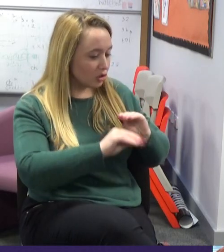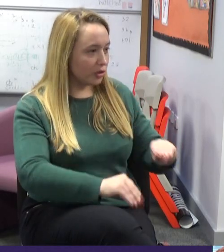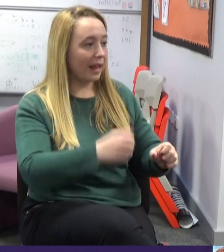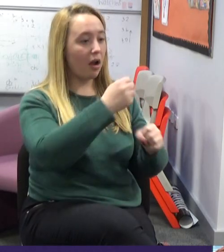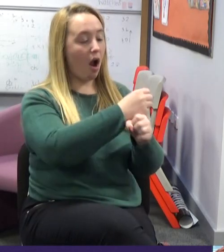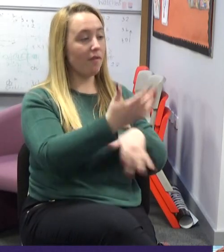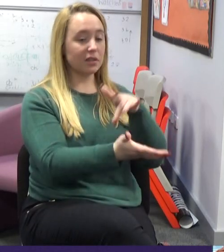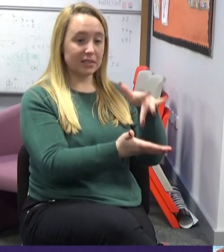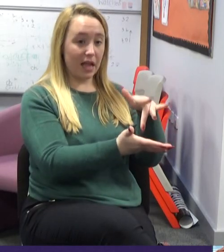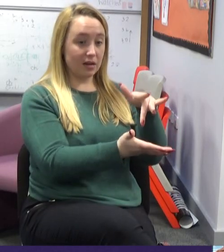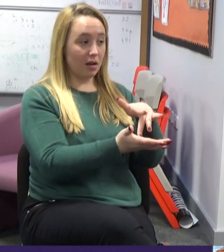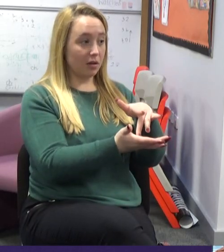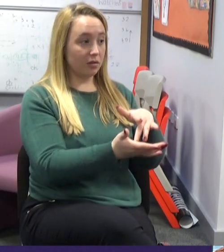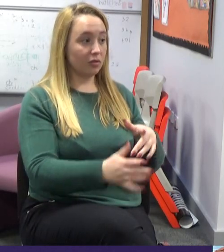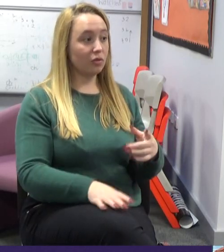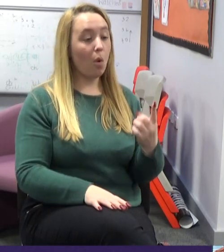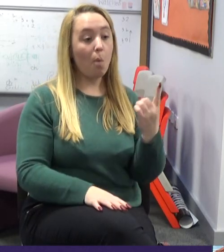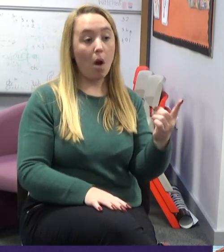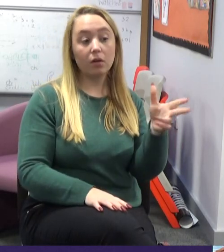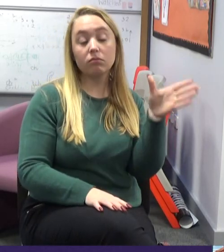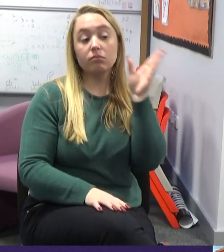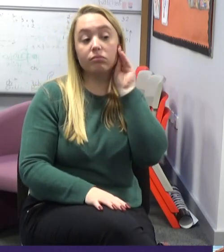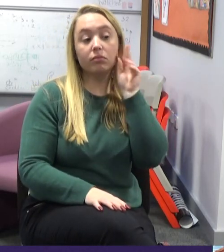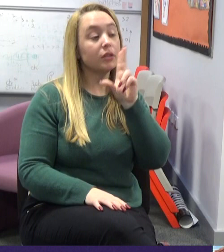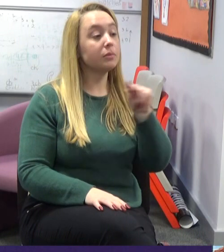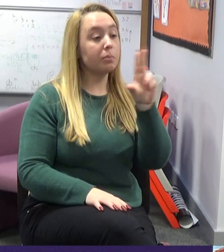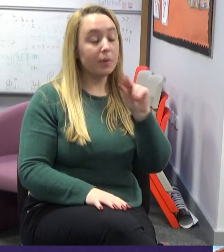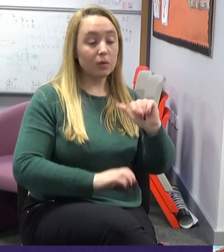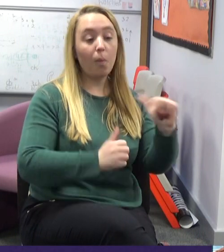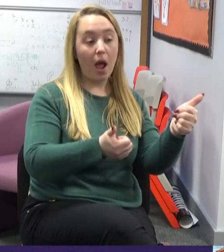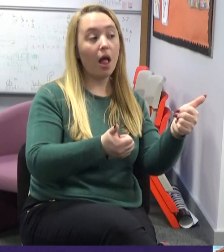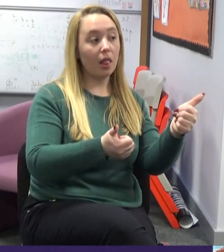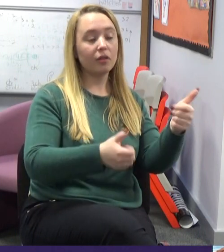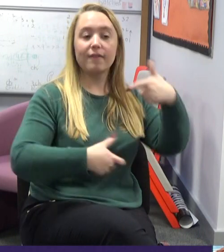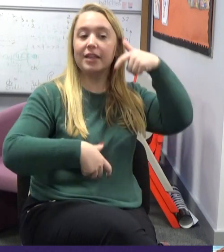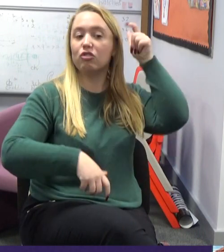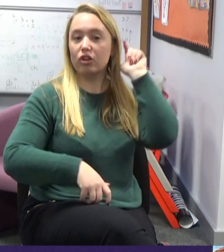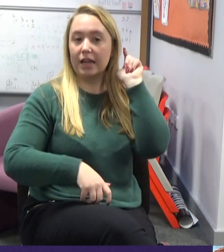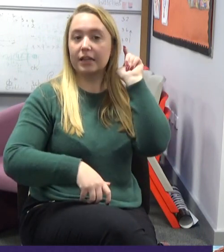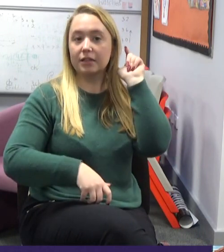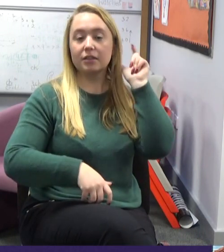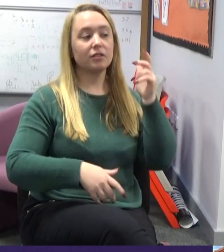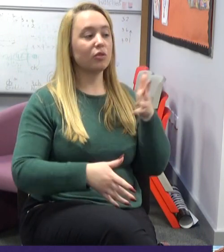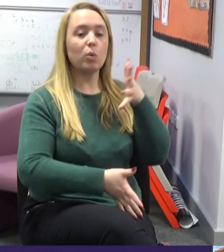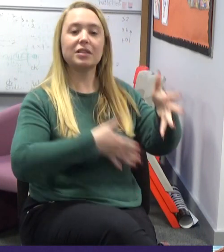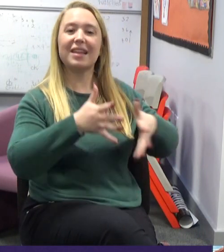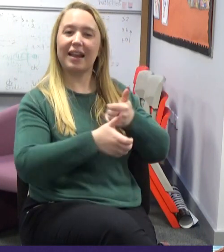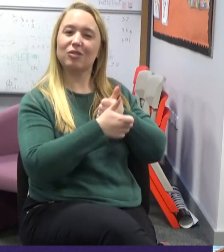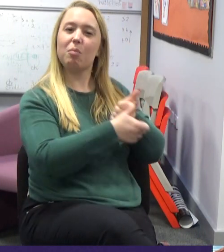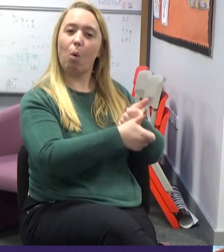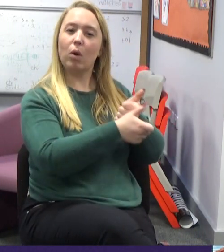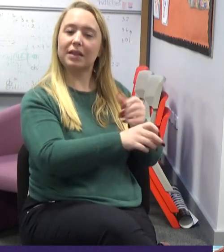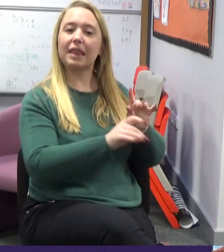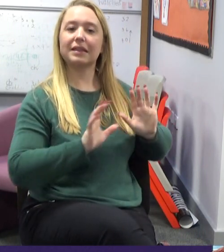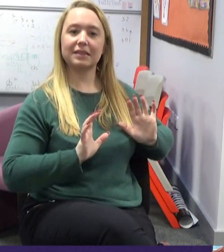I teach them literacy in the Garvel setting so one of them hears and speaks quite